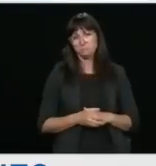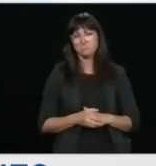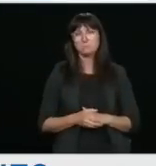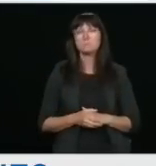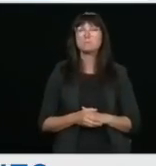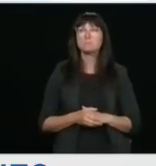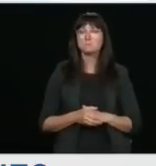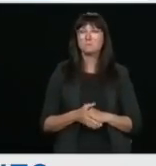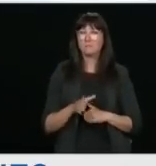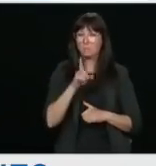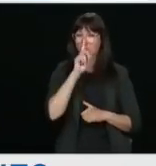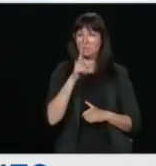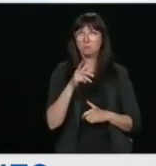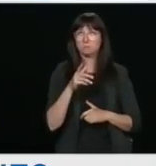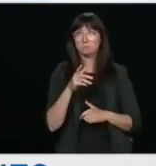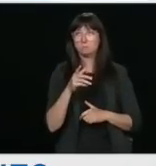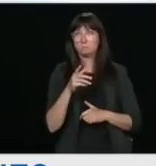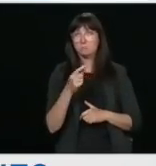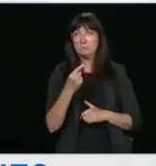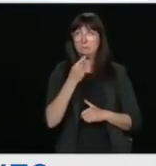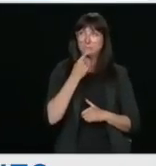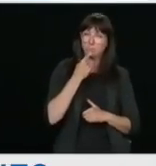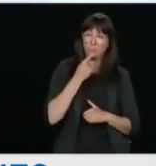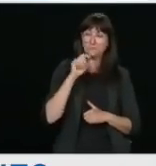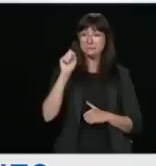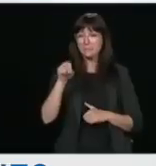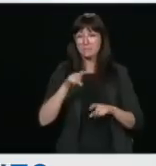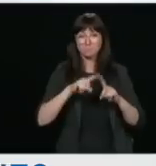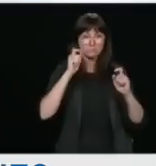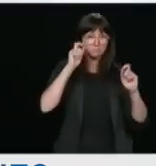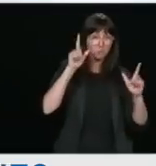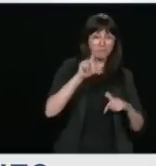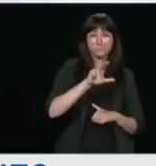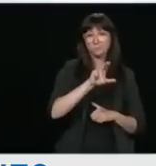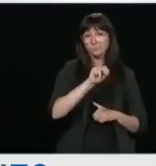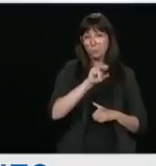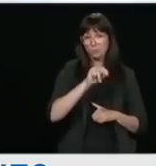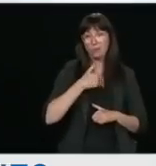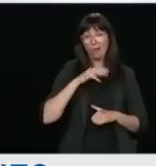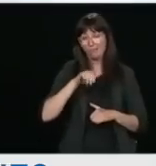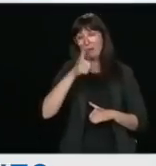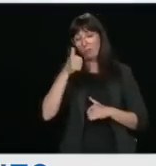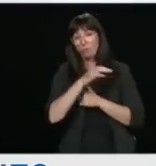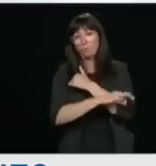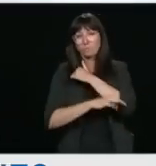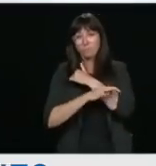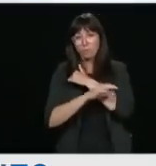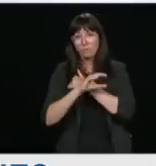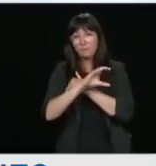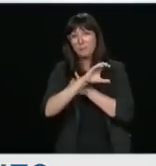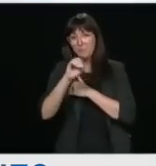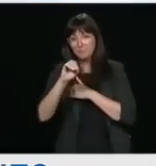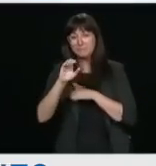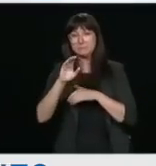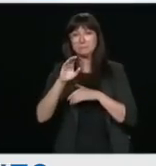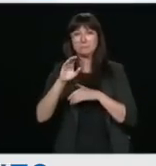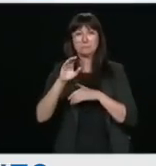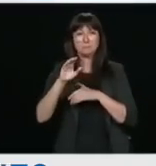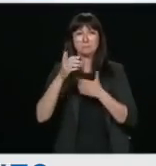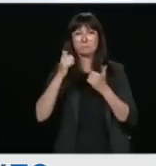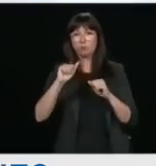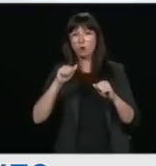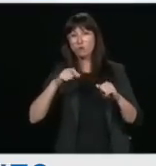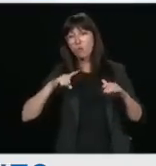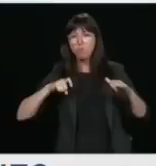same time not surprised that there are foreign entities that would attempt to exploit these matters. I'm very